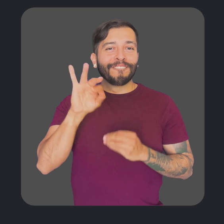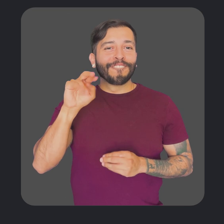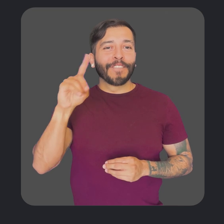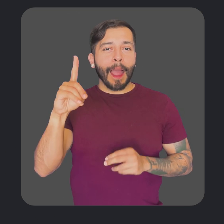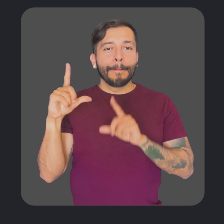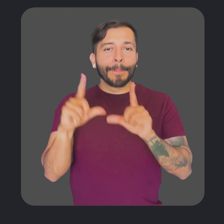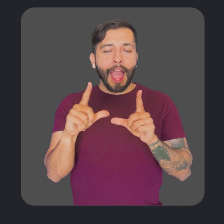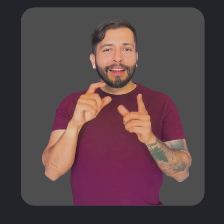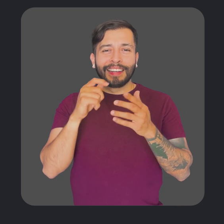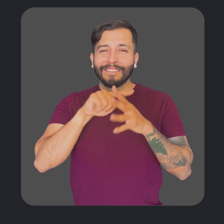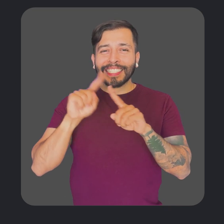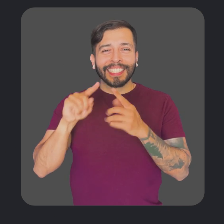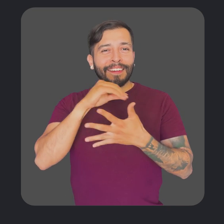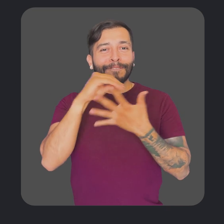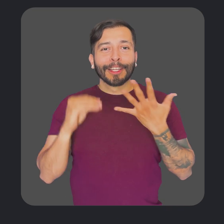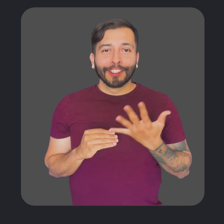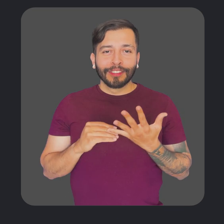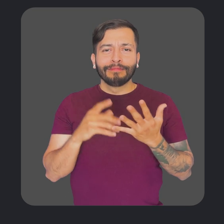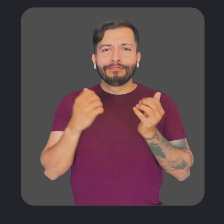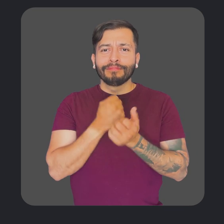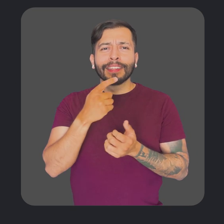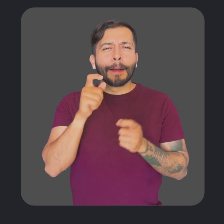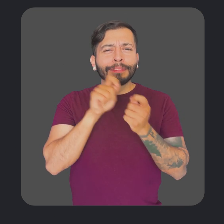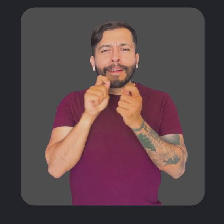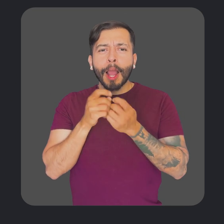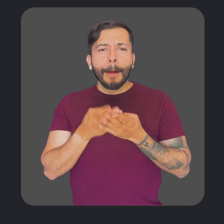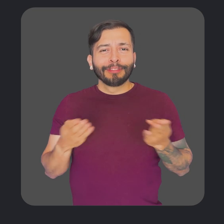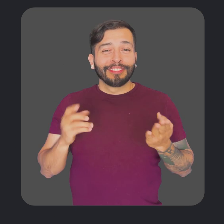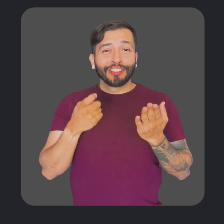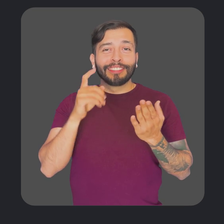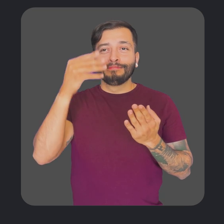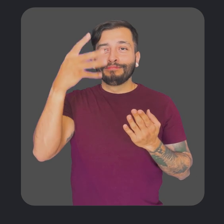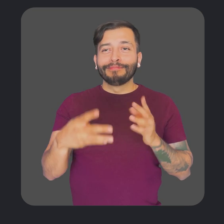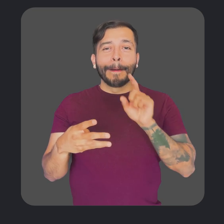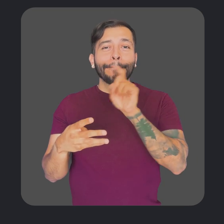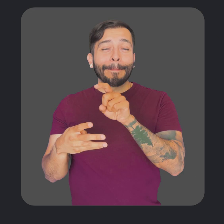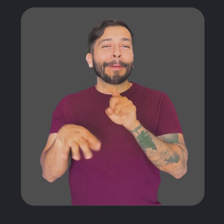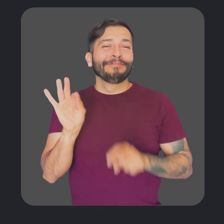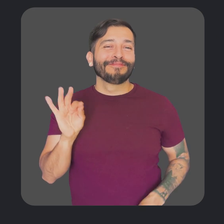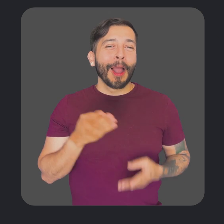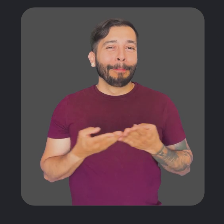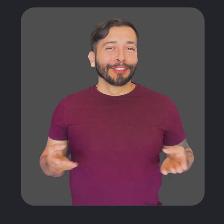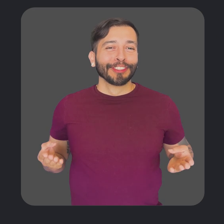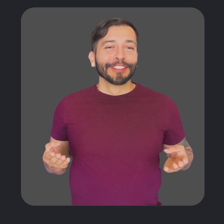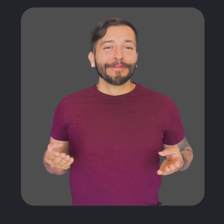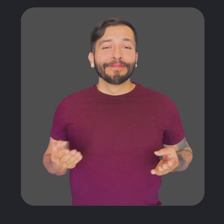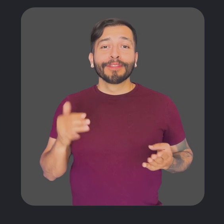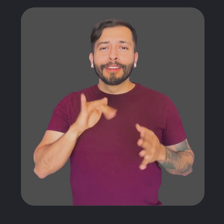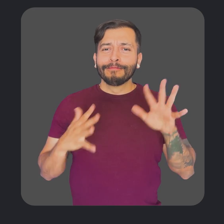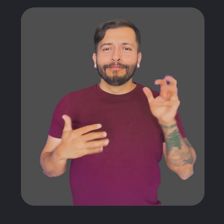we added Find Mode to Lookout's set of features, which lets users locate specific objects by selecting them from a drop-down list.